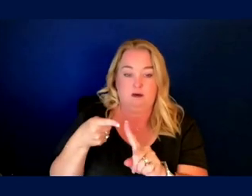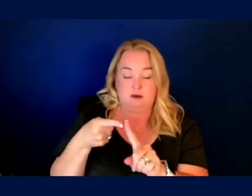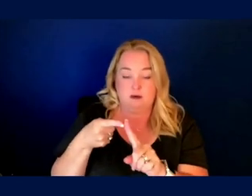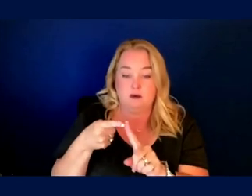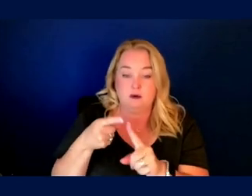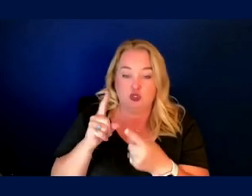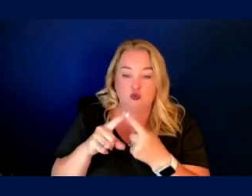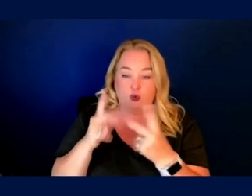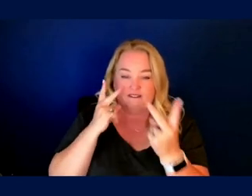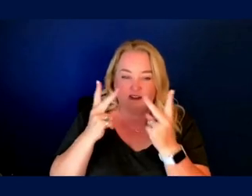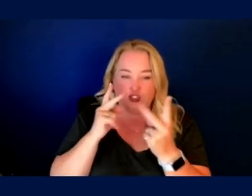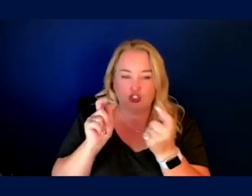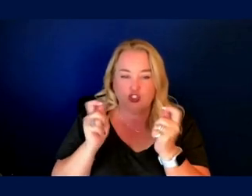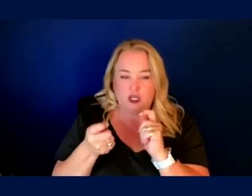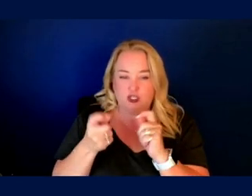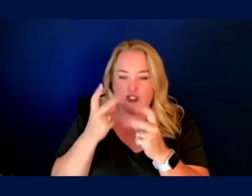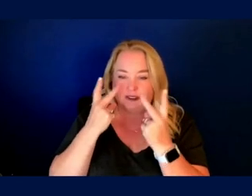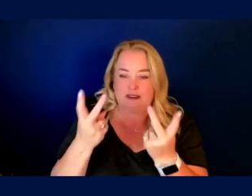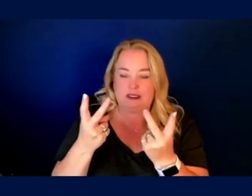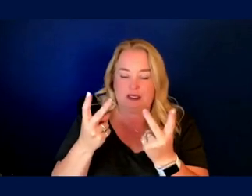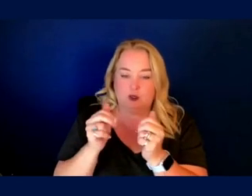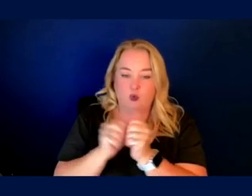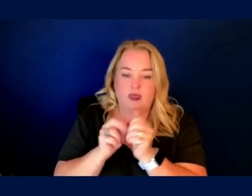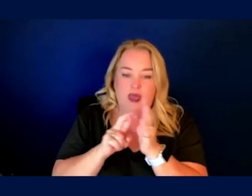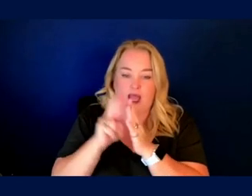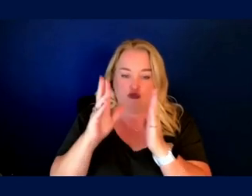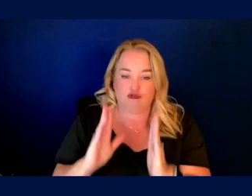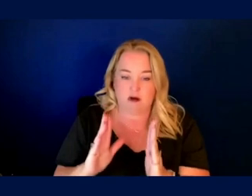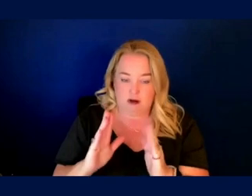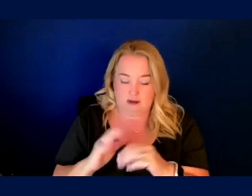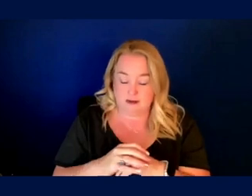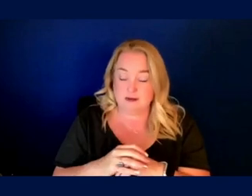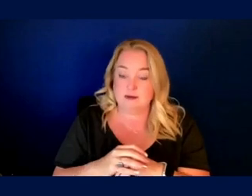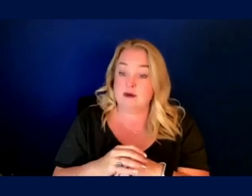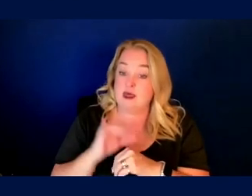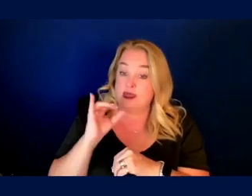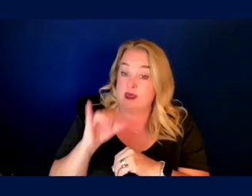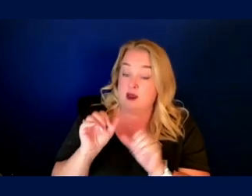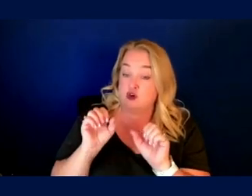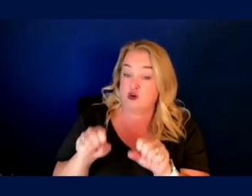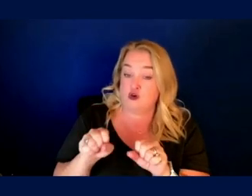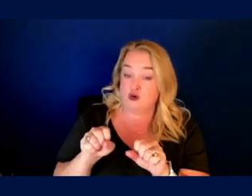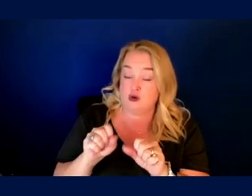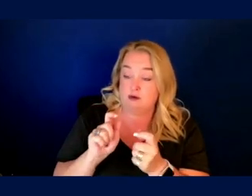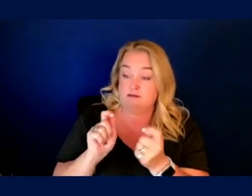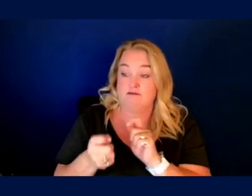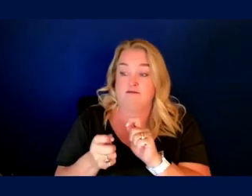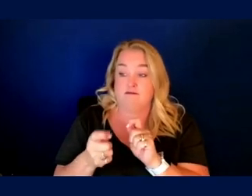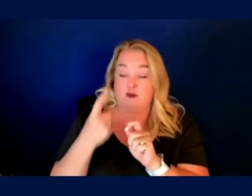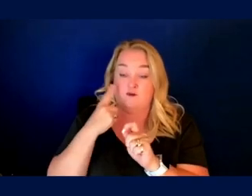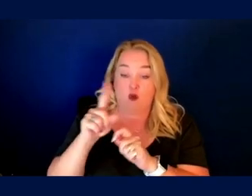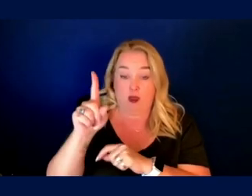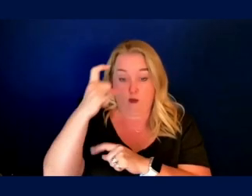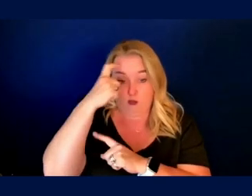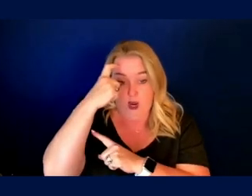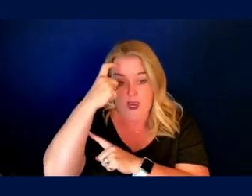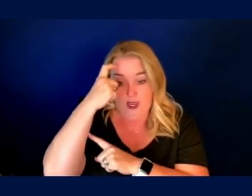vision changes that are seen in long-duration astronauts. This could lead to changes in brain structure in the long run.